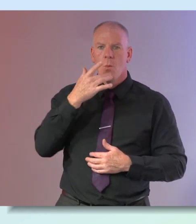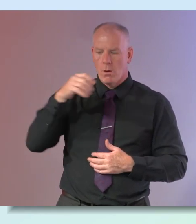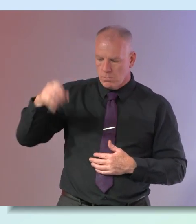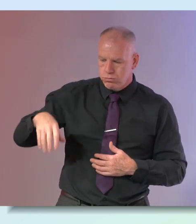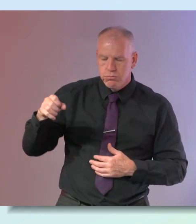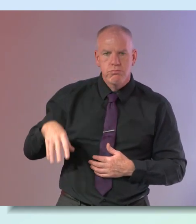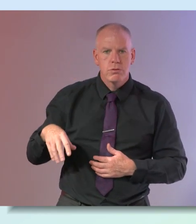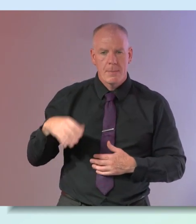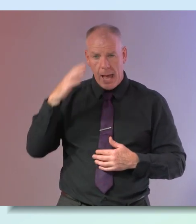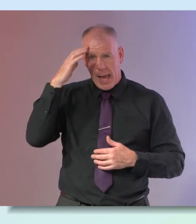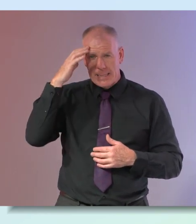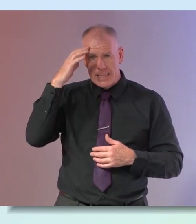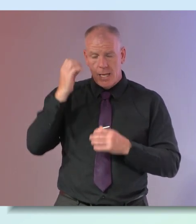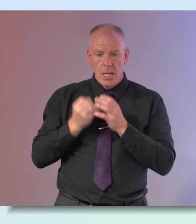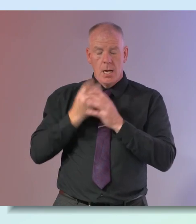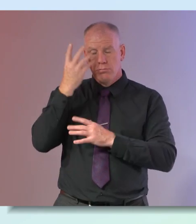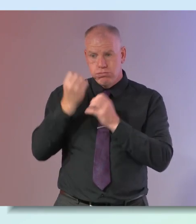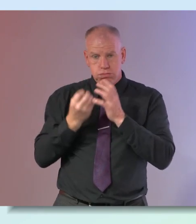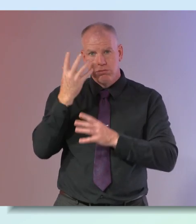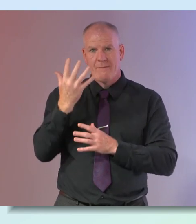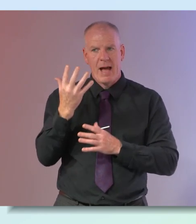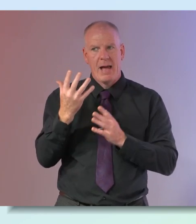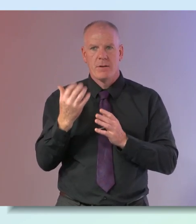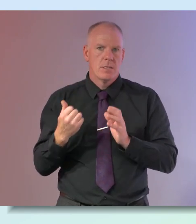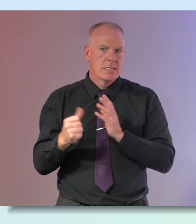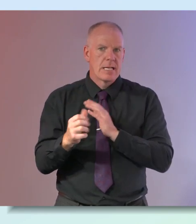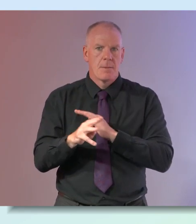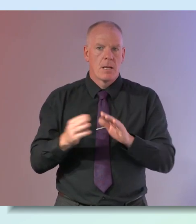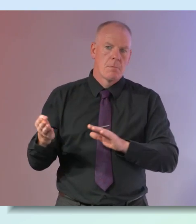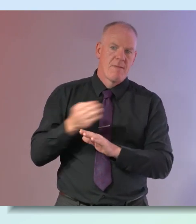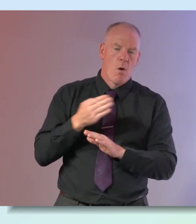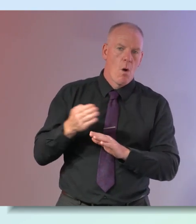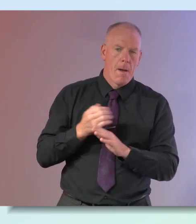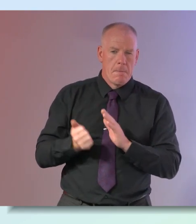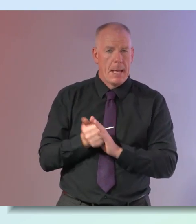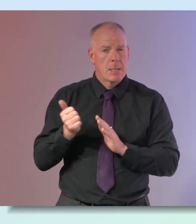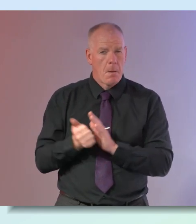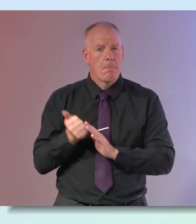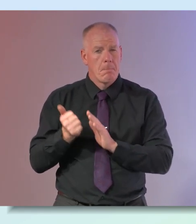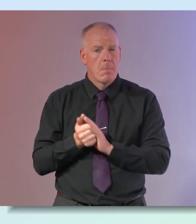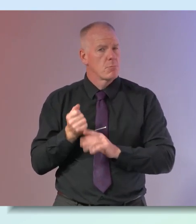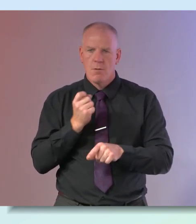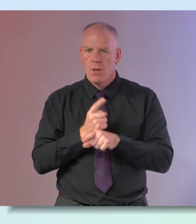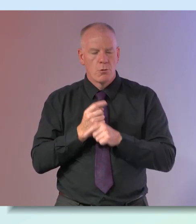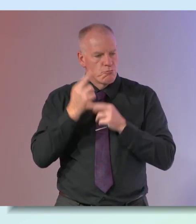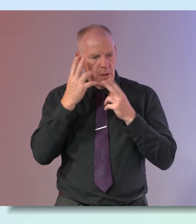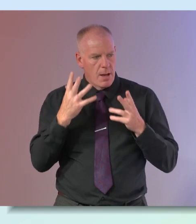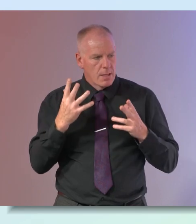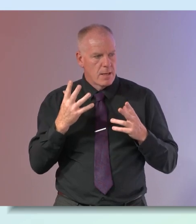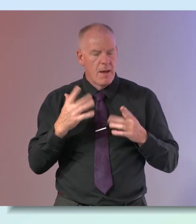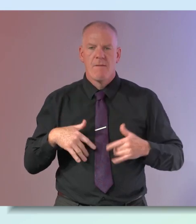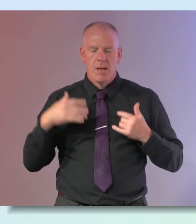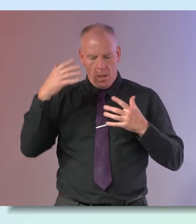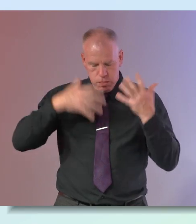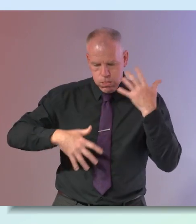i had in my head five six months prior so there was a build up there that i didn't realize you felt something was right